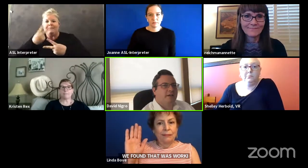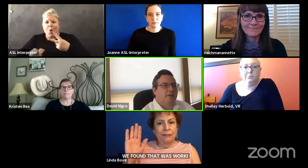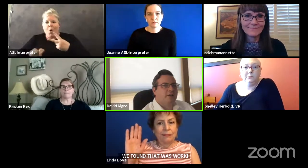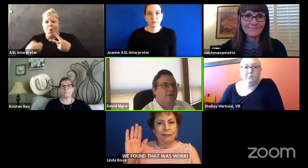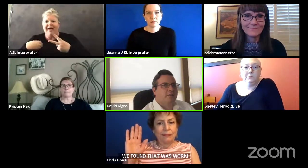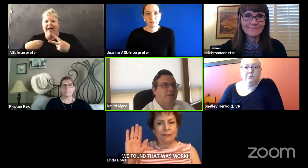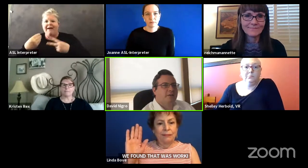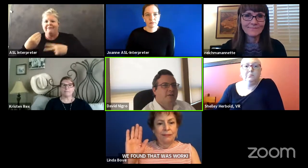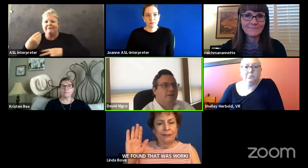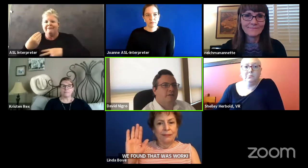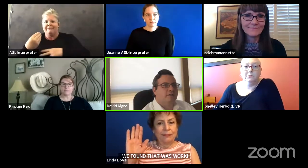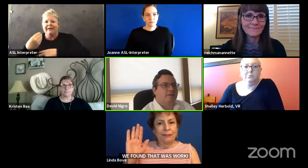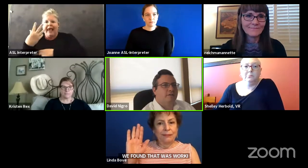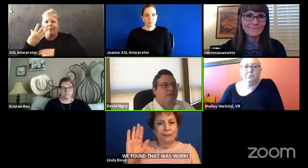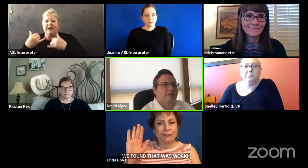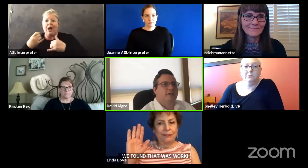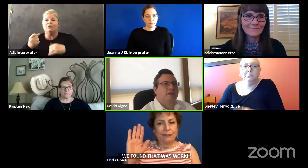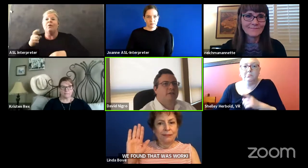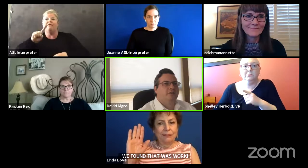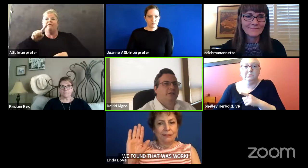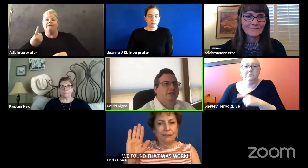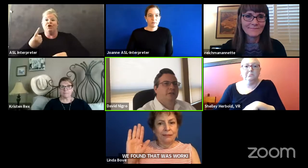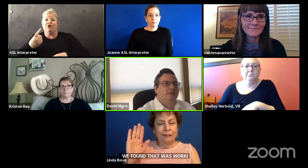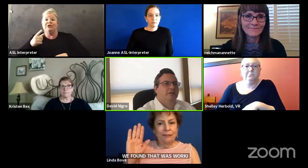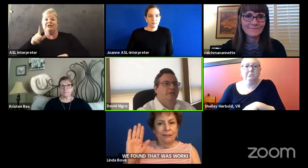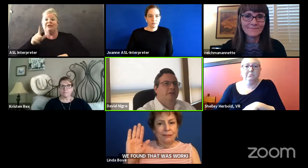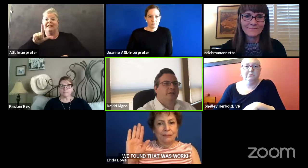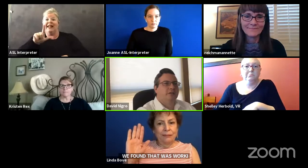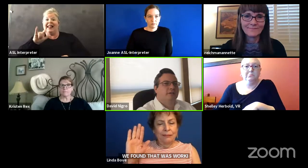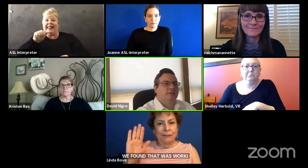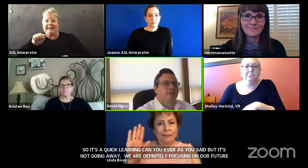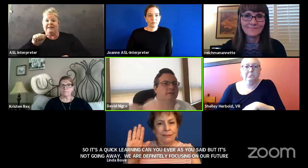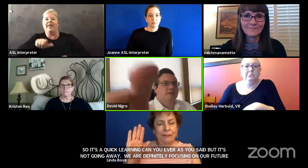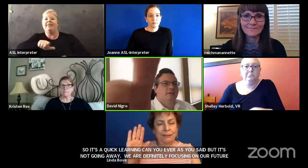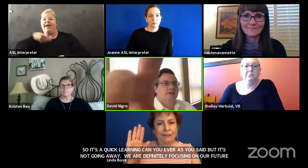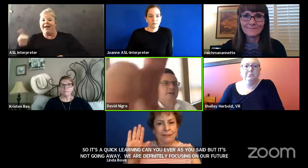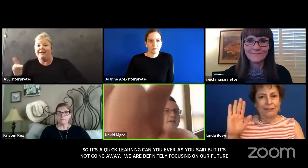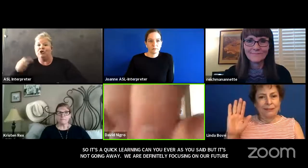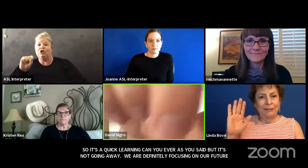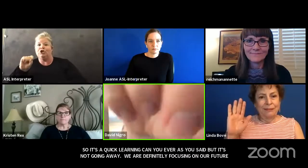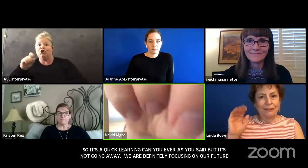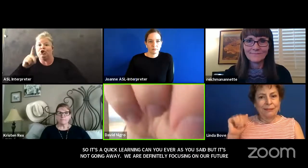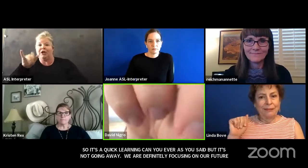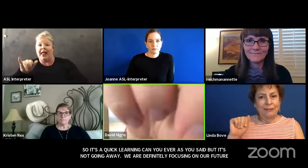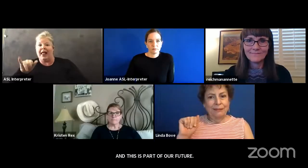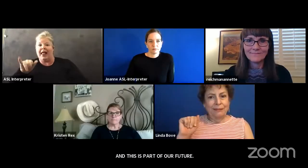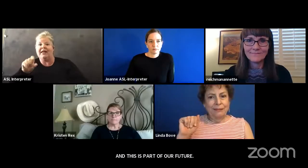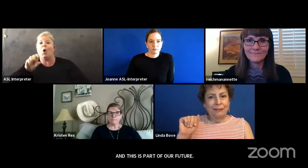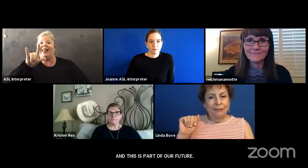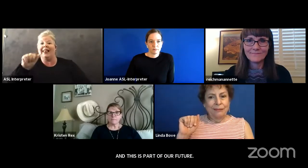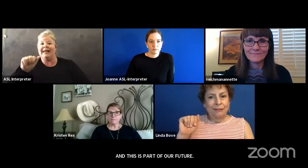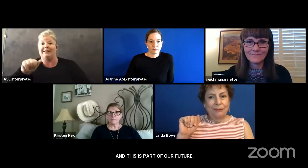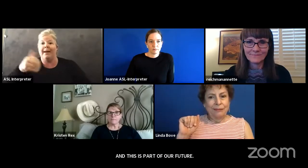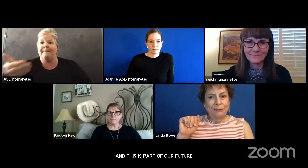and I'm going to go to Linda first and then to Shelly. So Linda, you will have the floor.